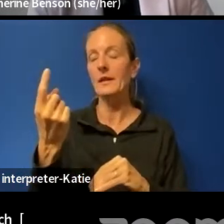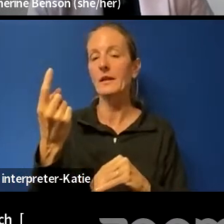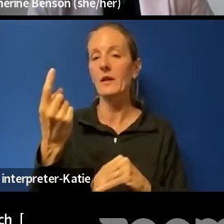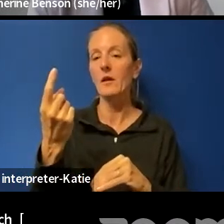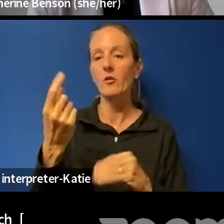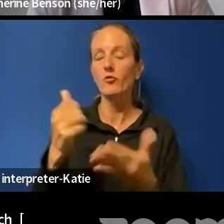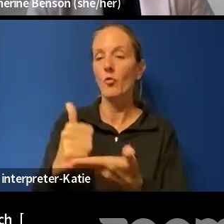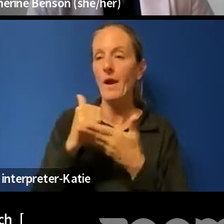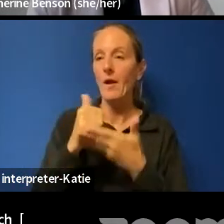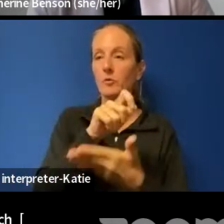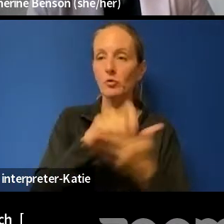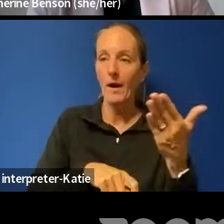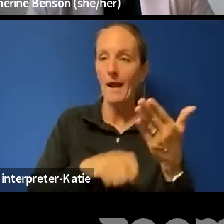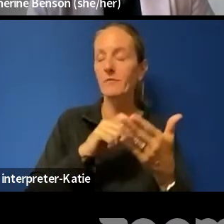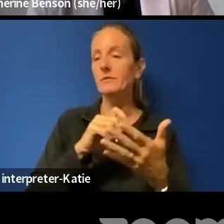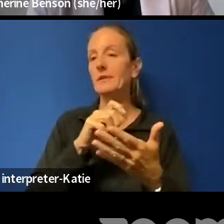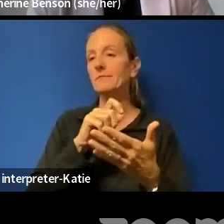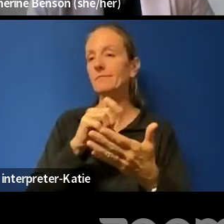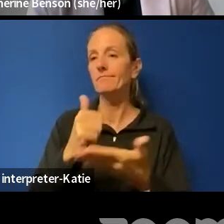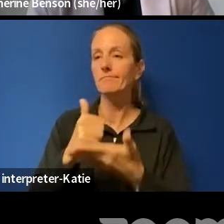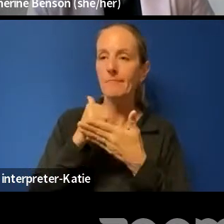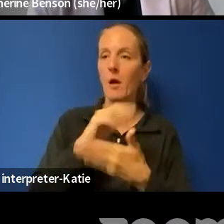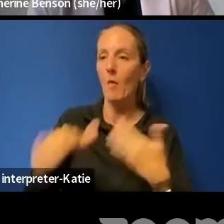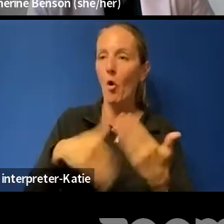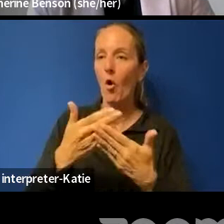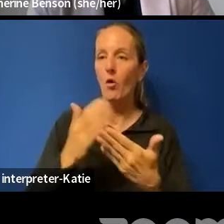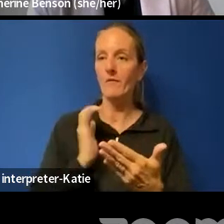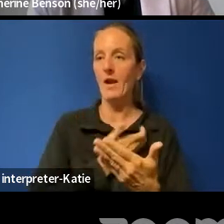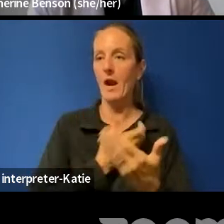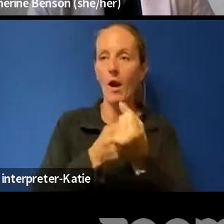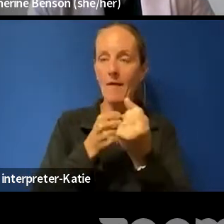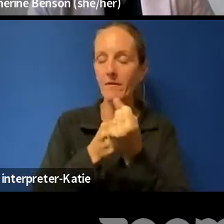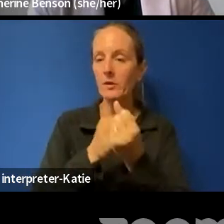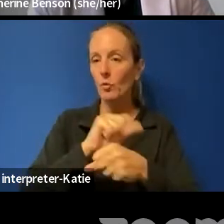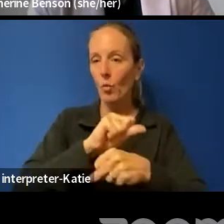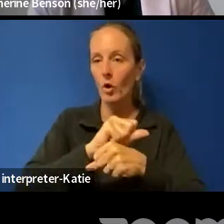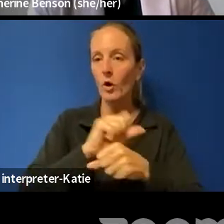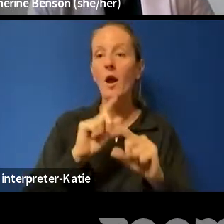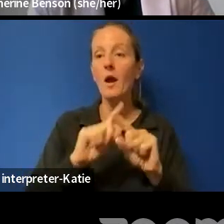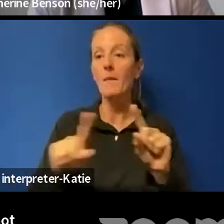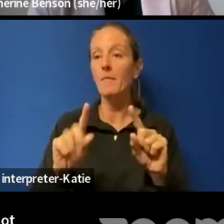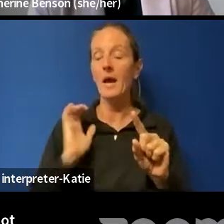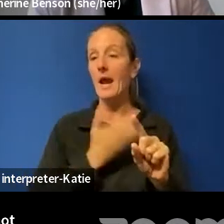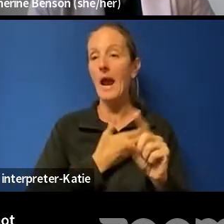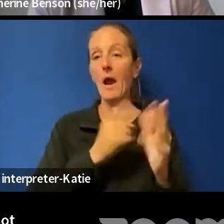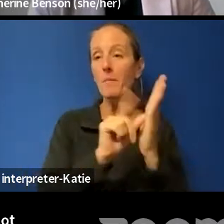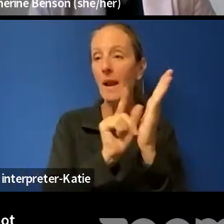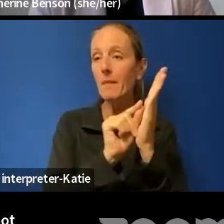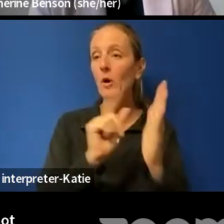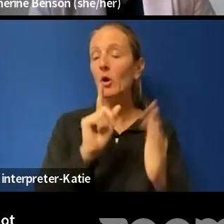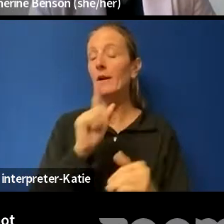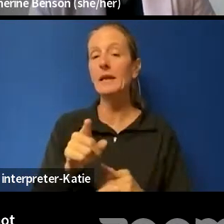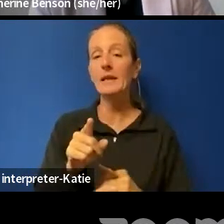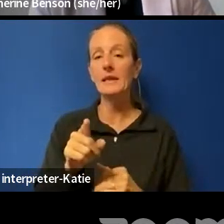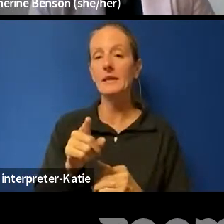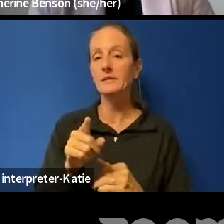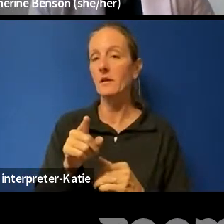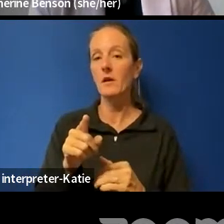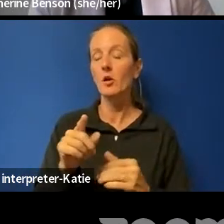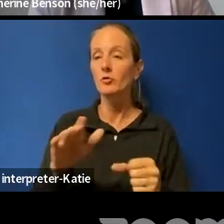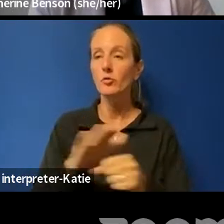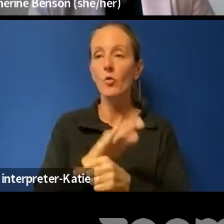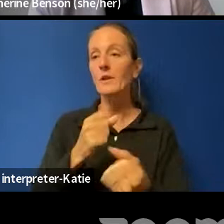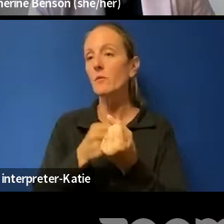uh, the, the core functioning of our paper is absolutely supported by, uh, civil liberties organizations like the BCCLA.